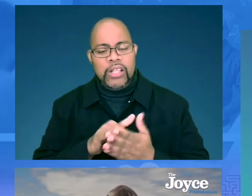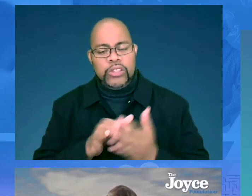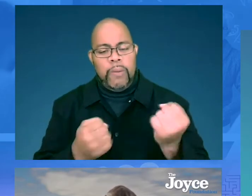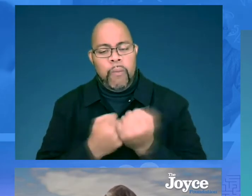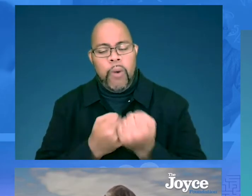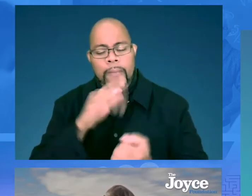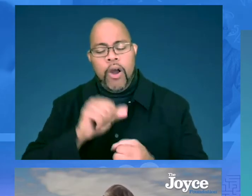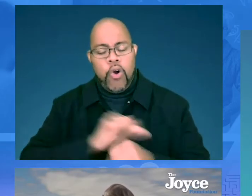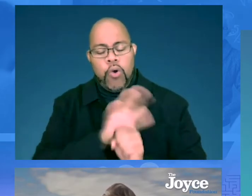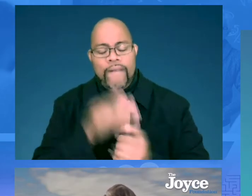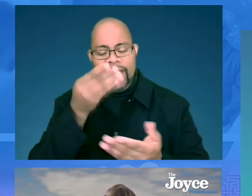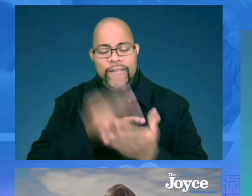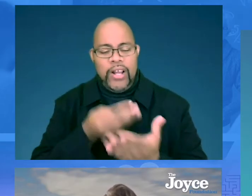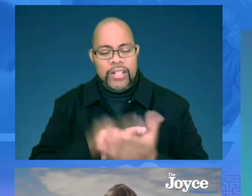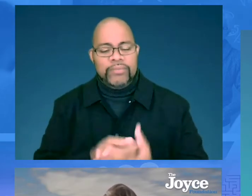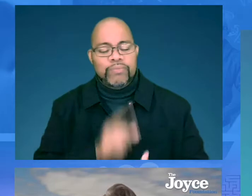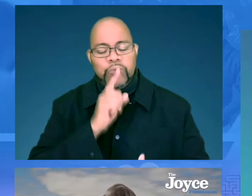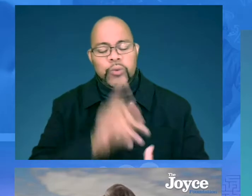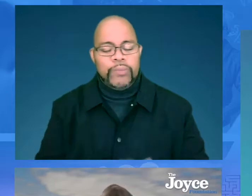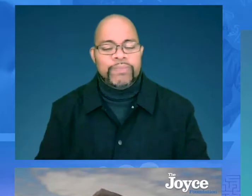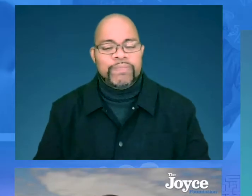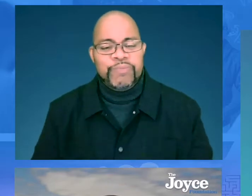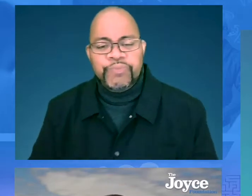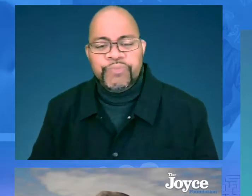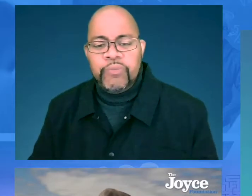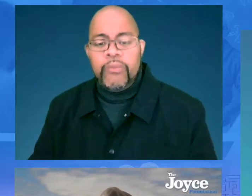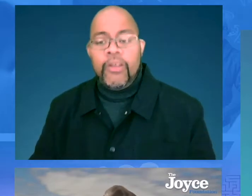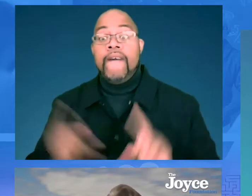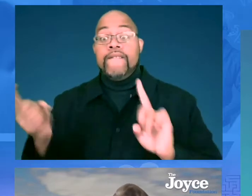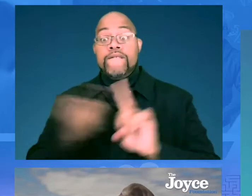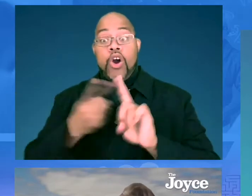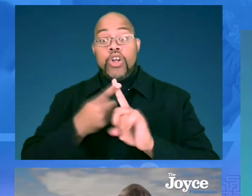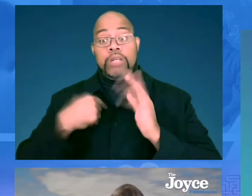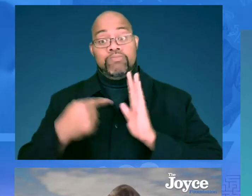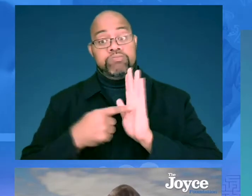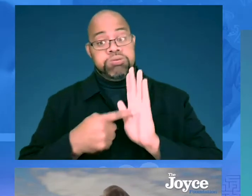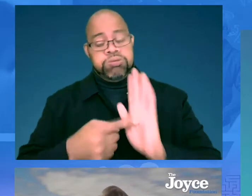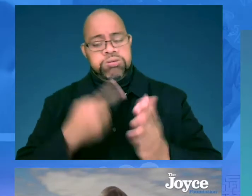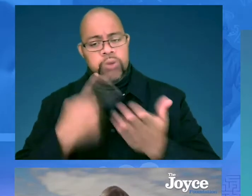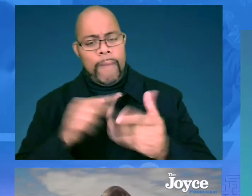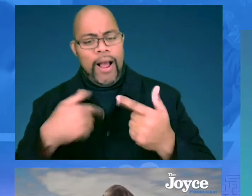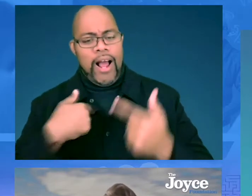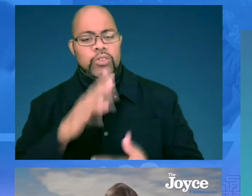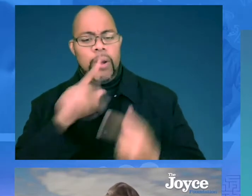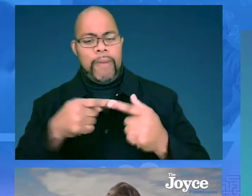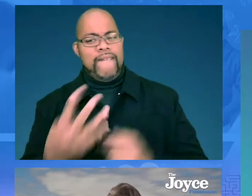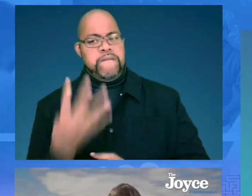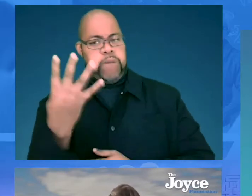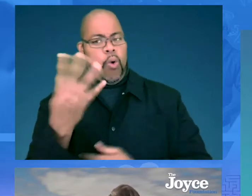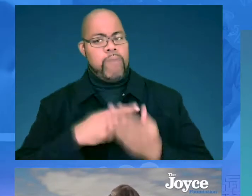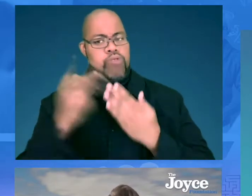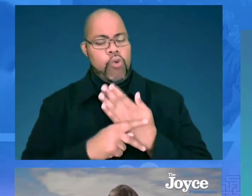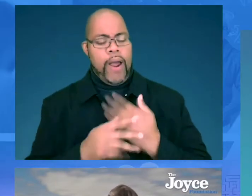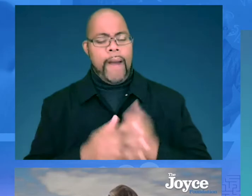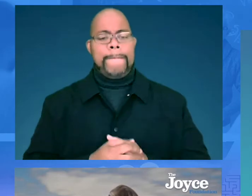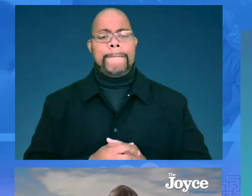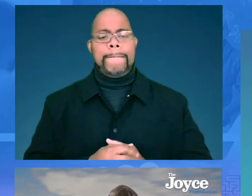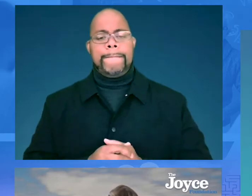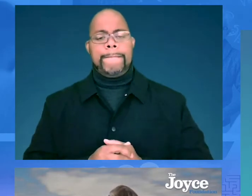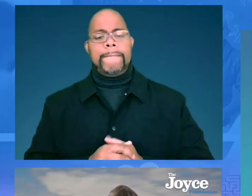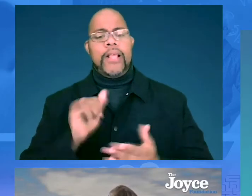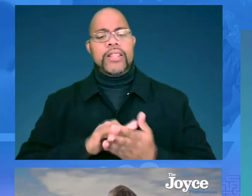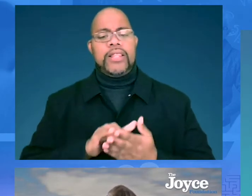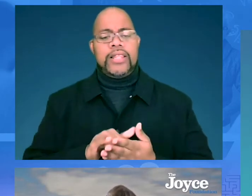bit about the ones that were supported by the COVID funds? Sure. The first one I'll highlight, I'll highlight actually four